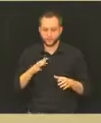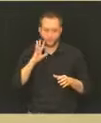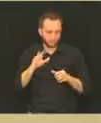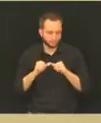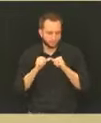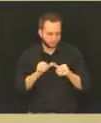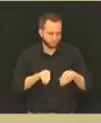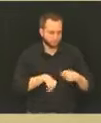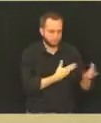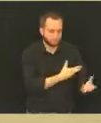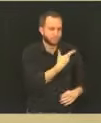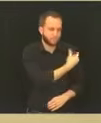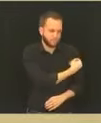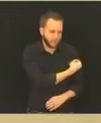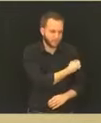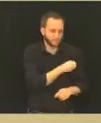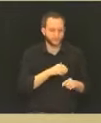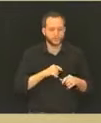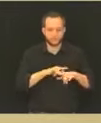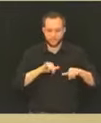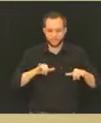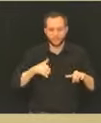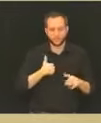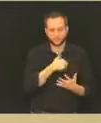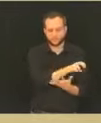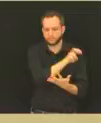even as we move to phase two. Next slide.